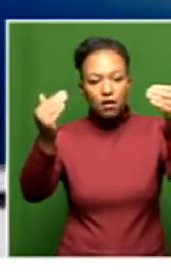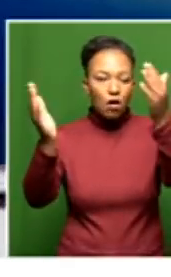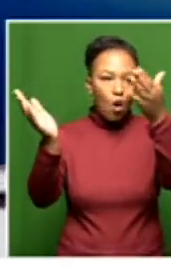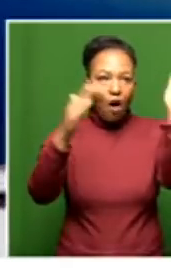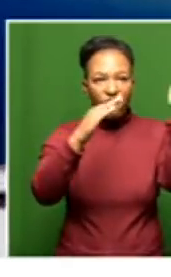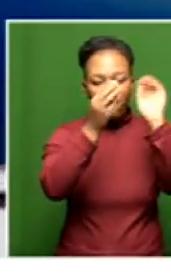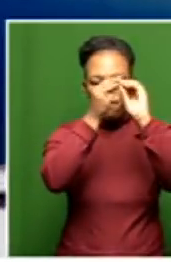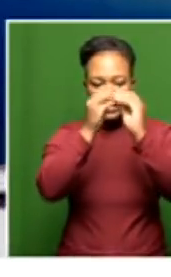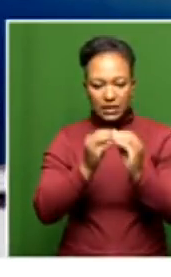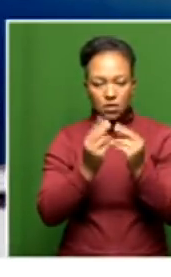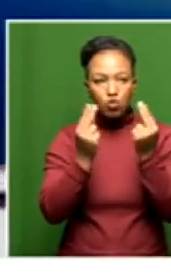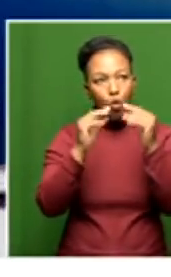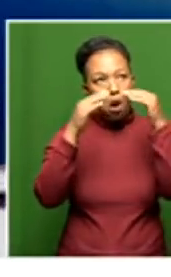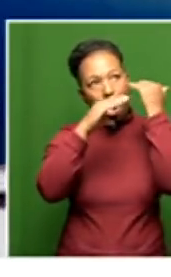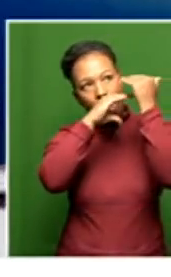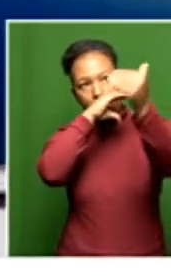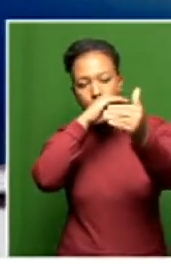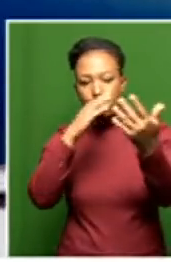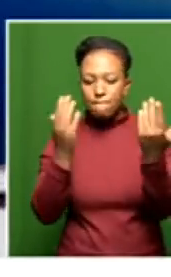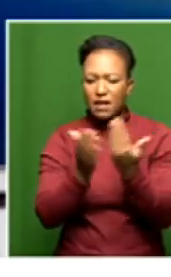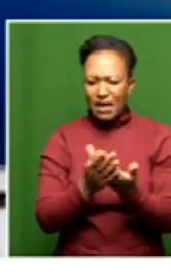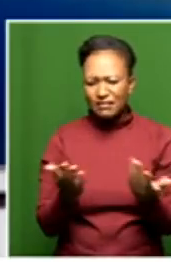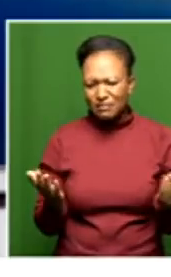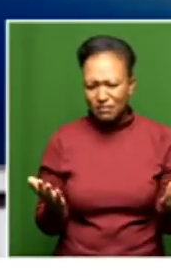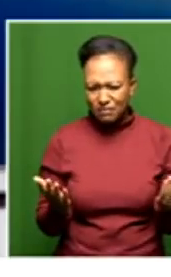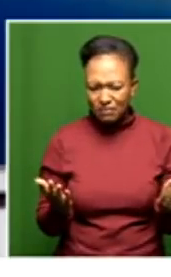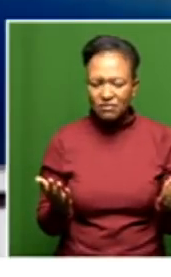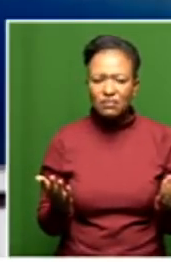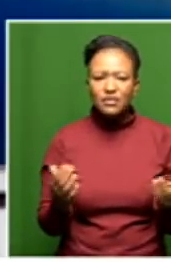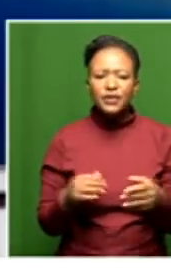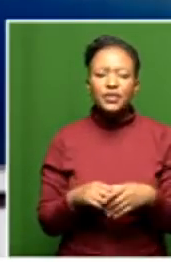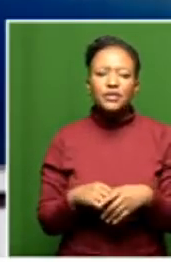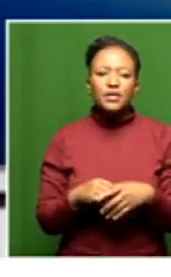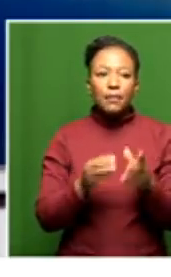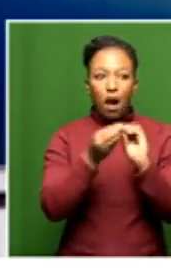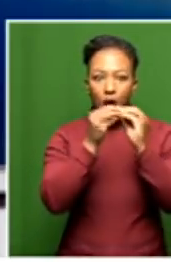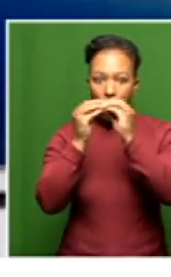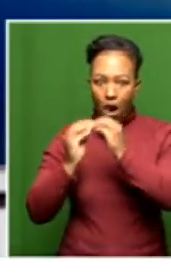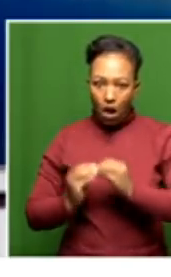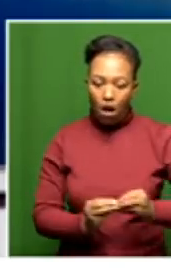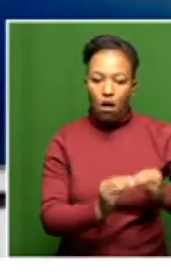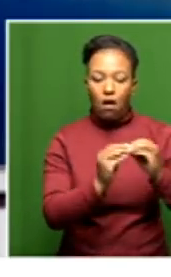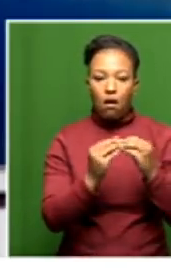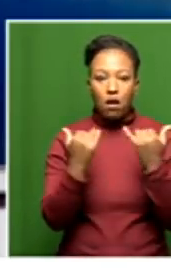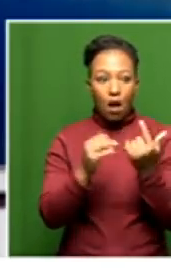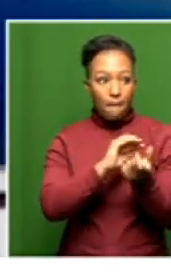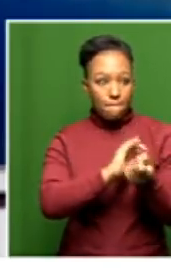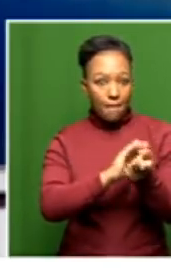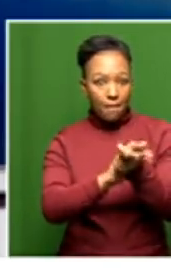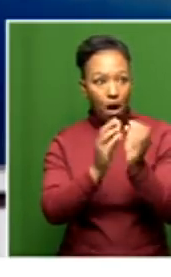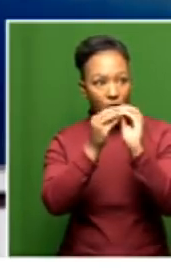that facility, which means, and all the renovations that are taking place at this point